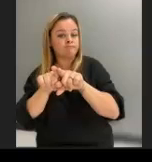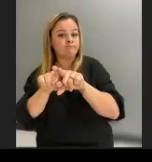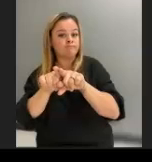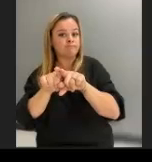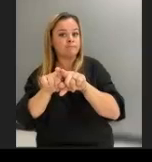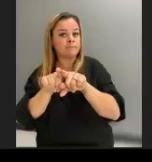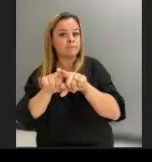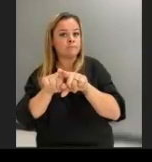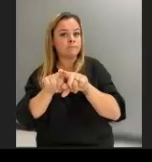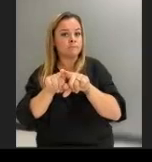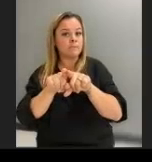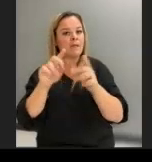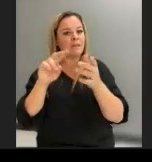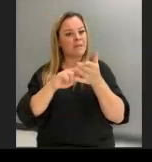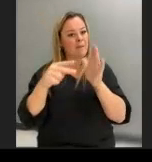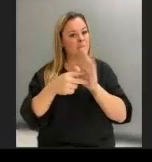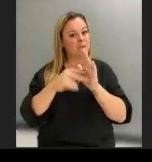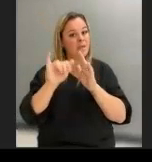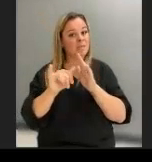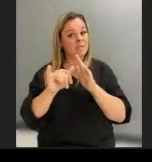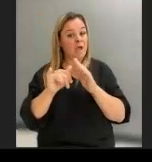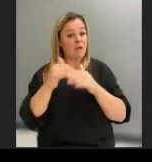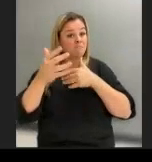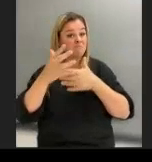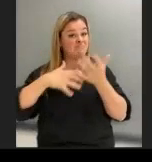on that mixing process.